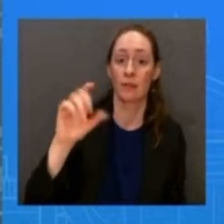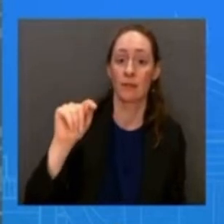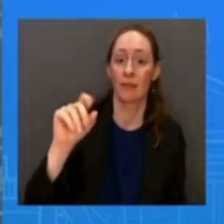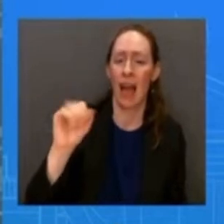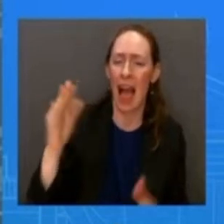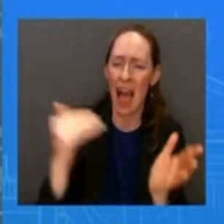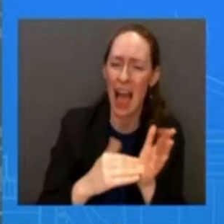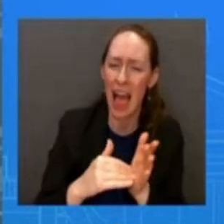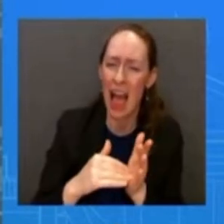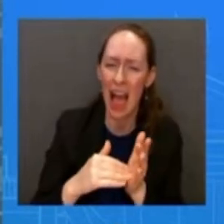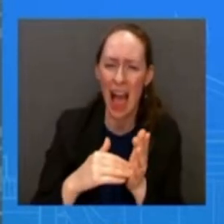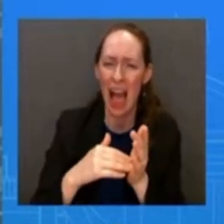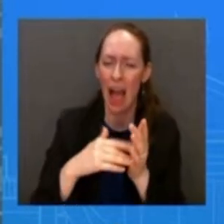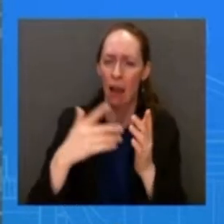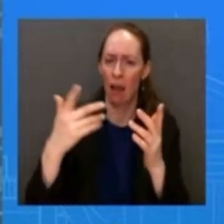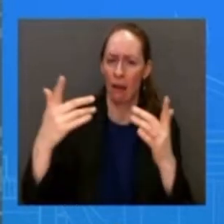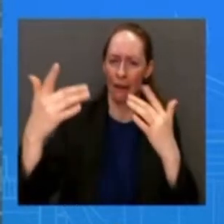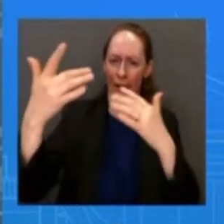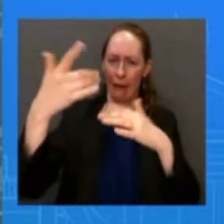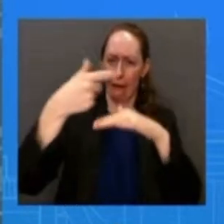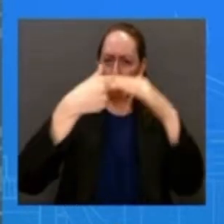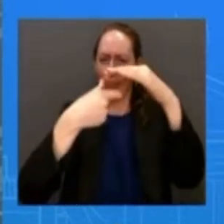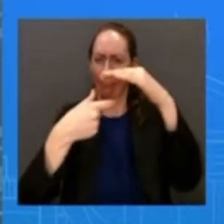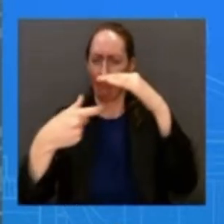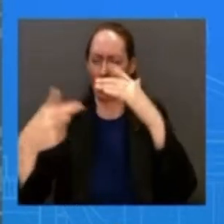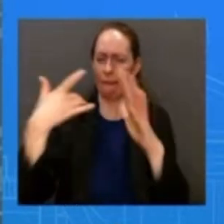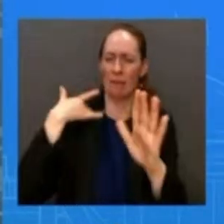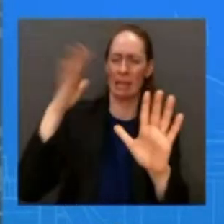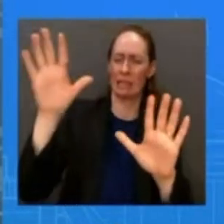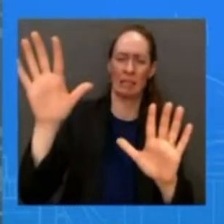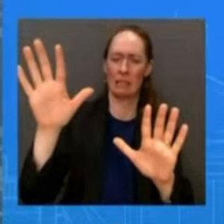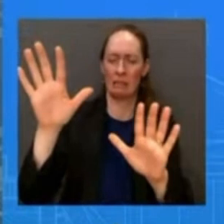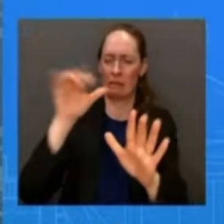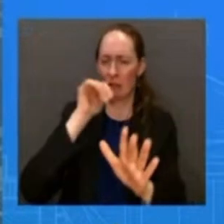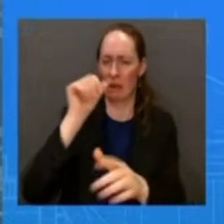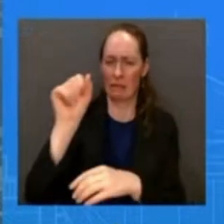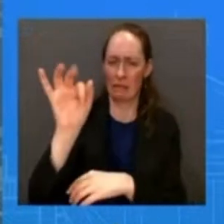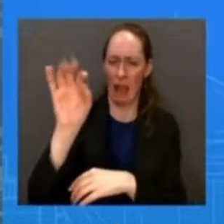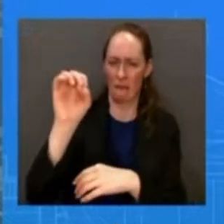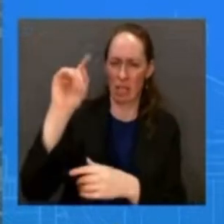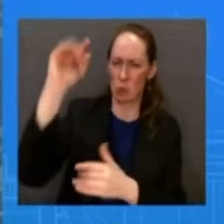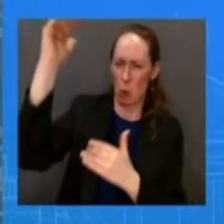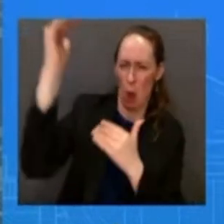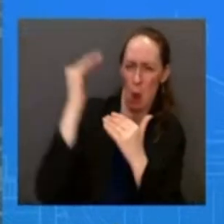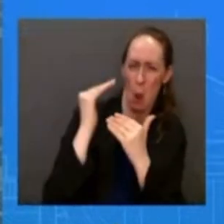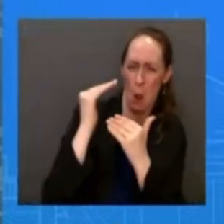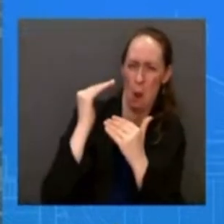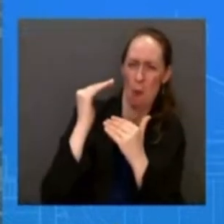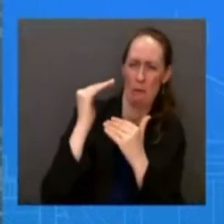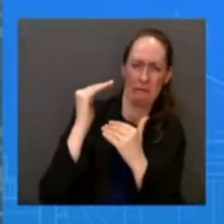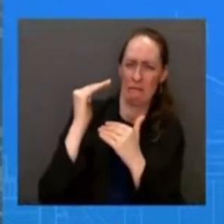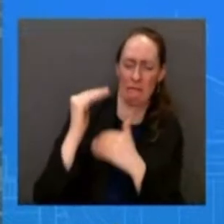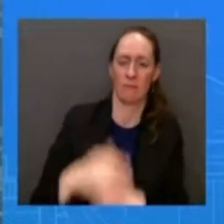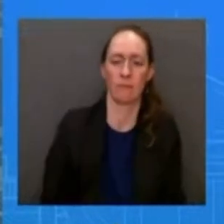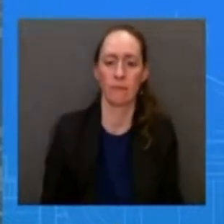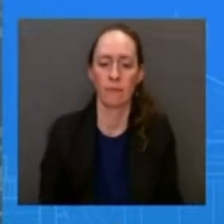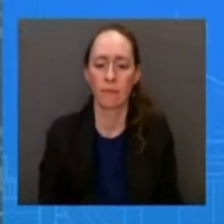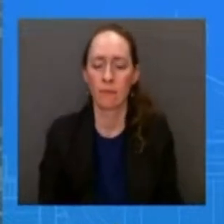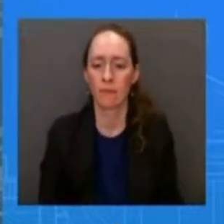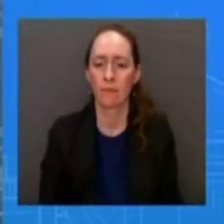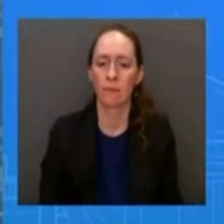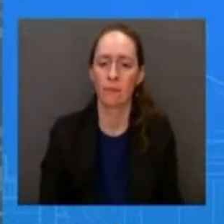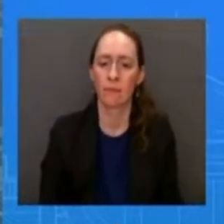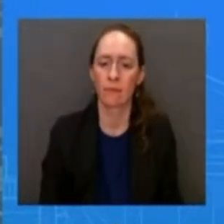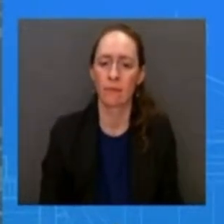airspace they were the elevation was a little bit was lower and he took that action two different they were in the civilian airspace two two different